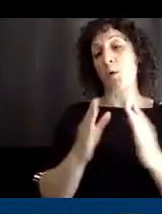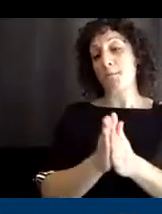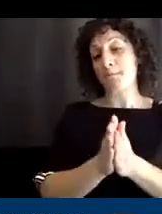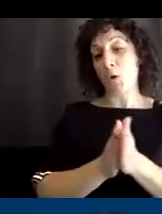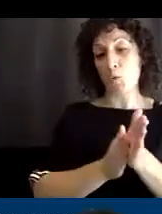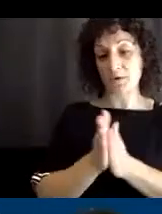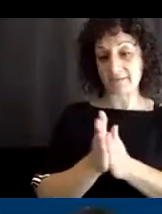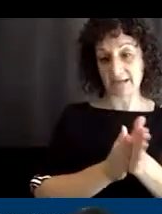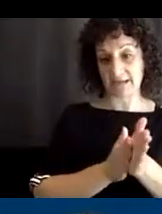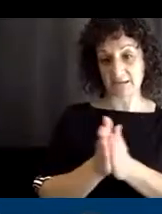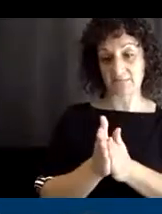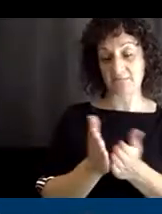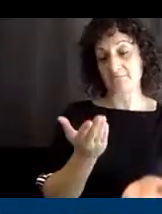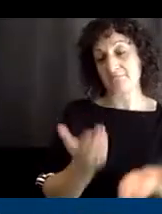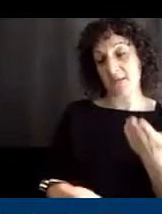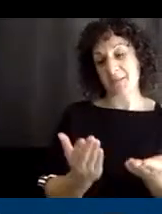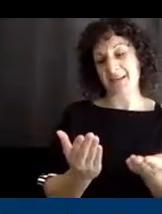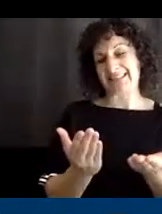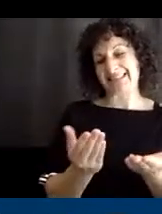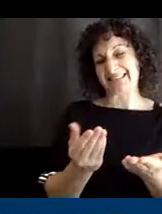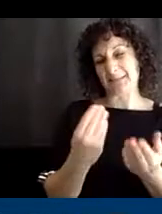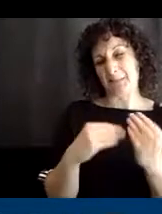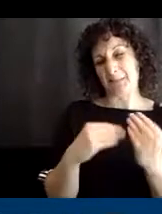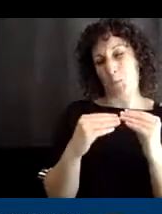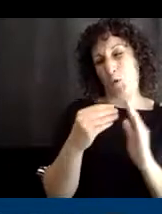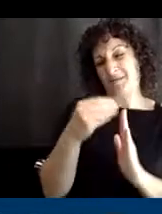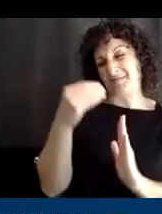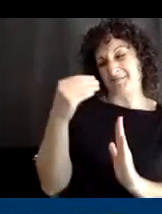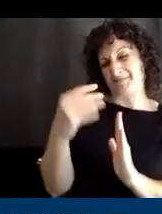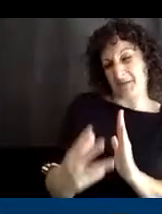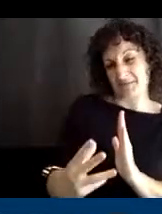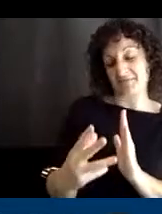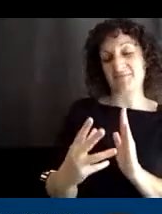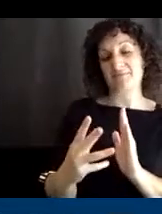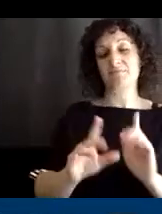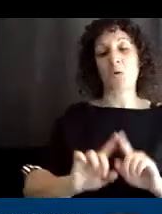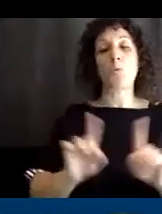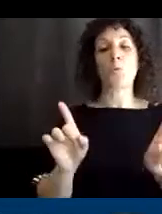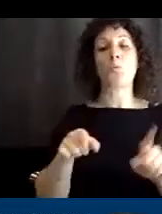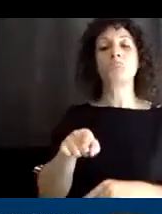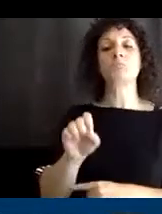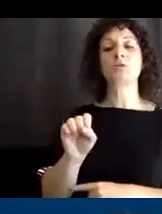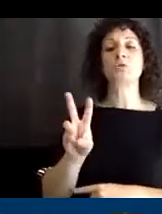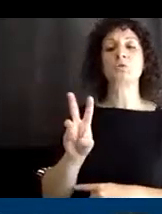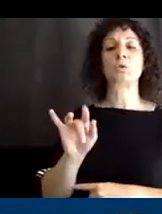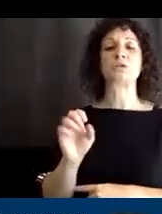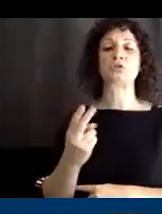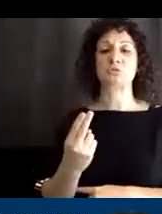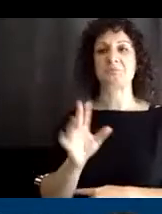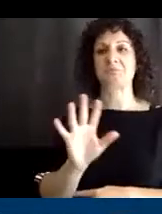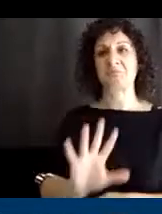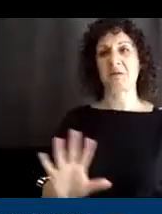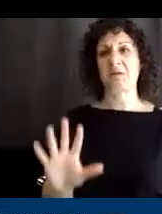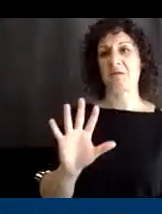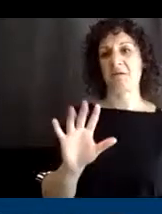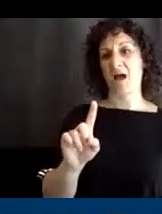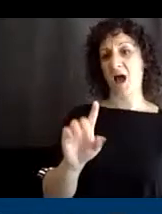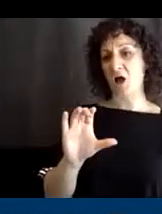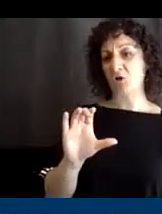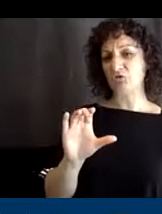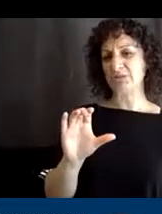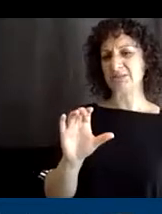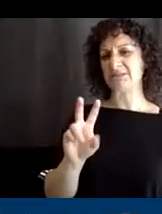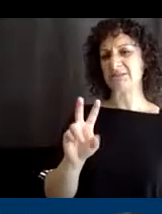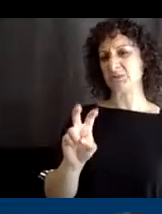could be a little more cost effective, although these switches do run there in the hundreds, like